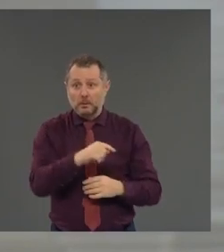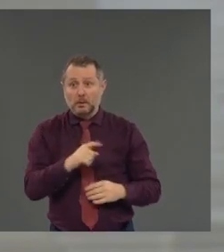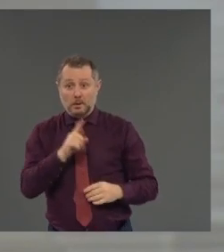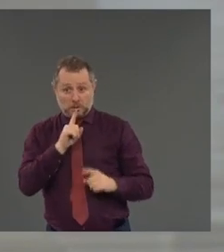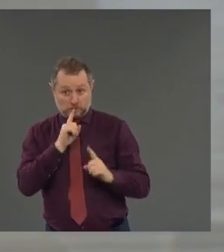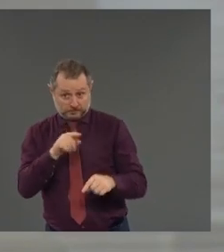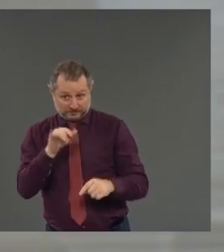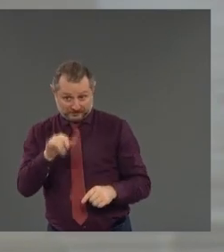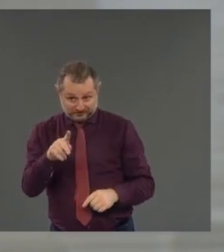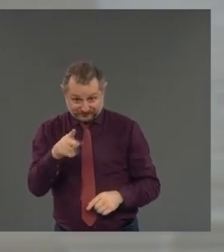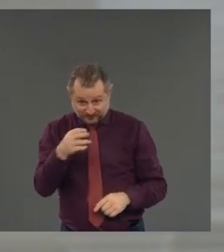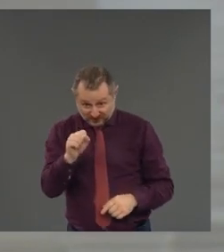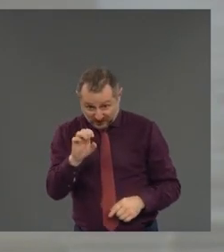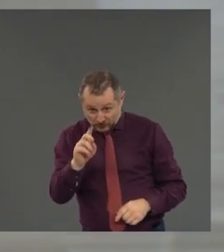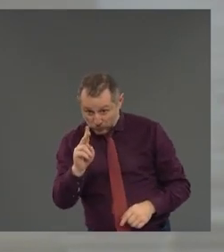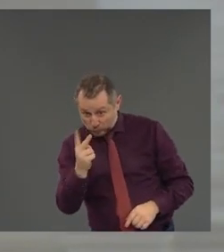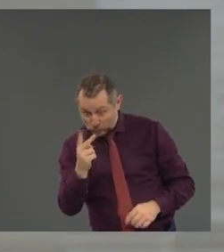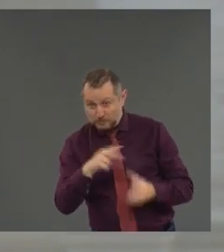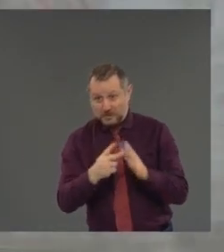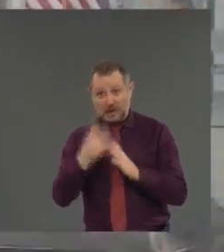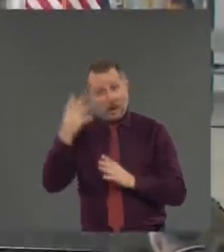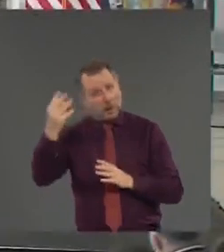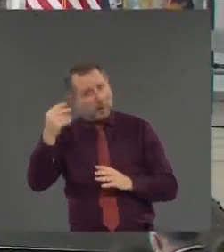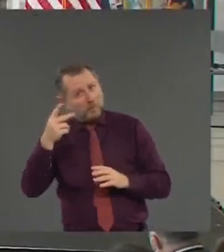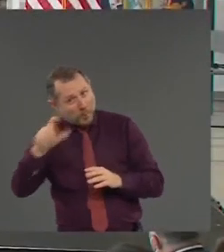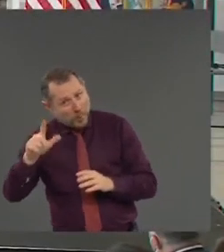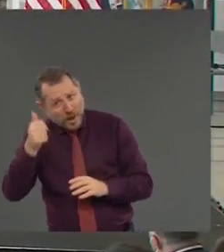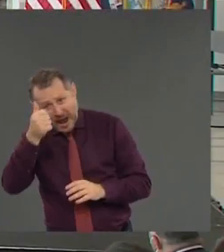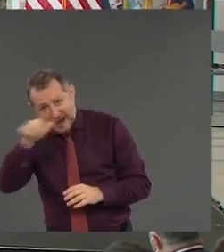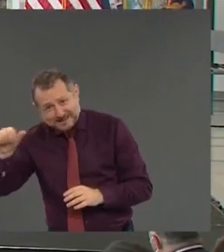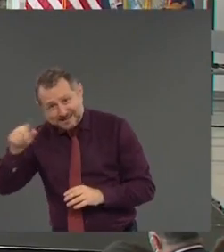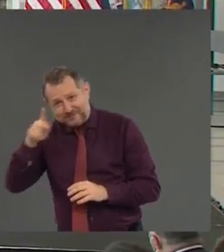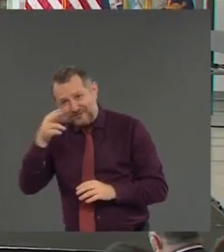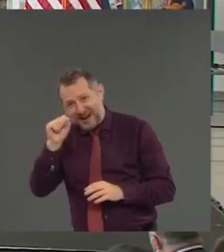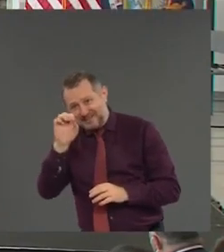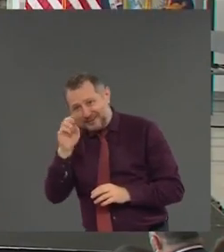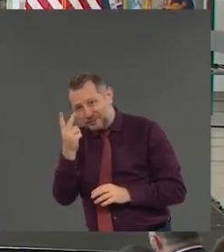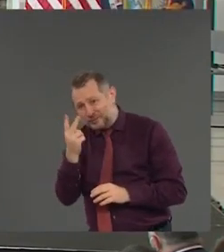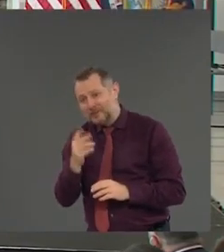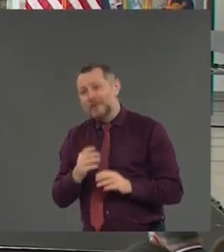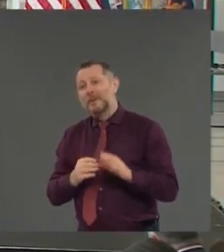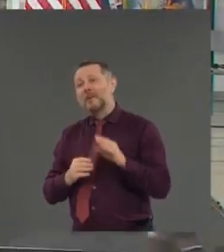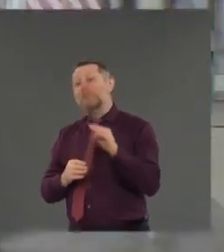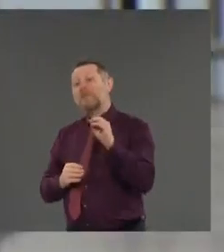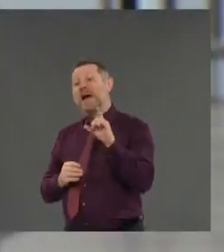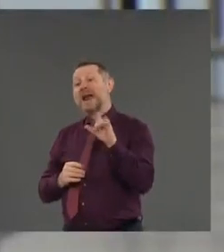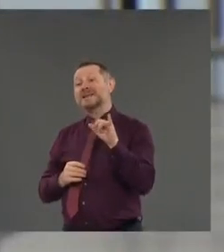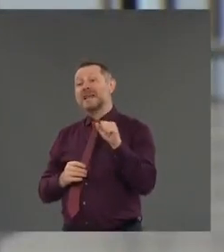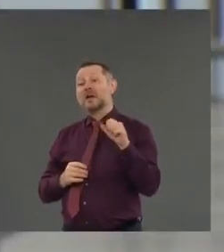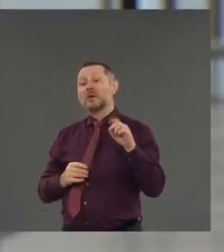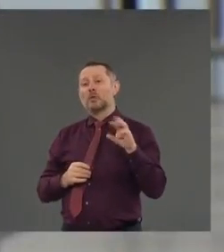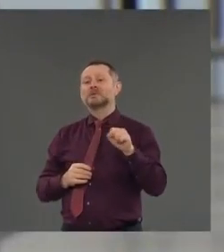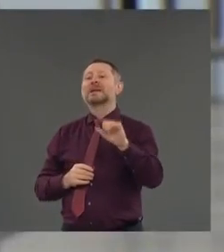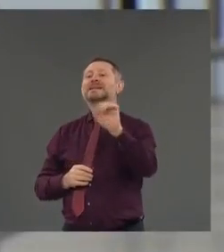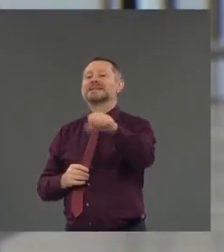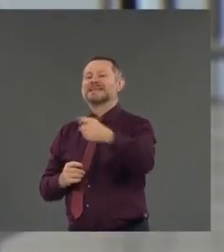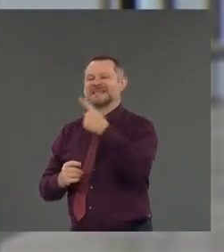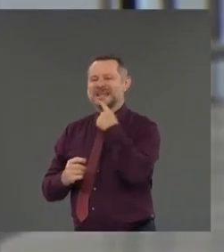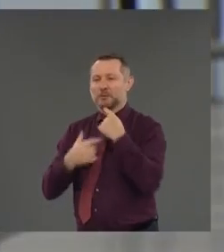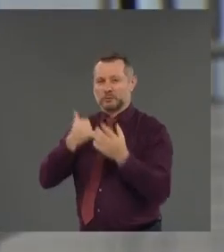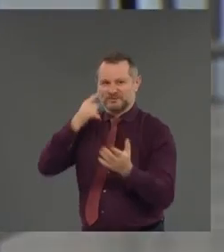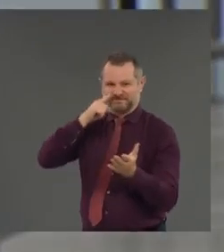In any phase. In your view? It's something that we're looking at right now. We actually anticipate putting out guidance for the municipalities in the coming days.